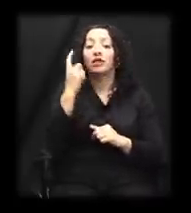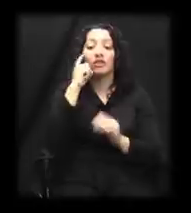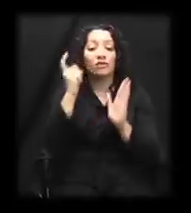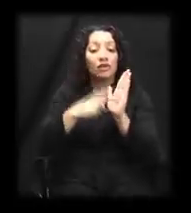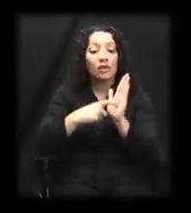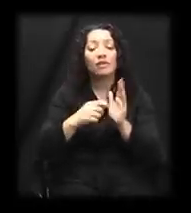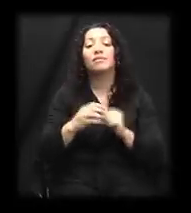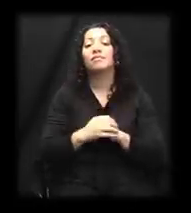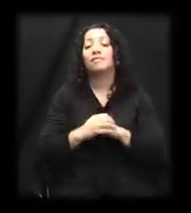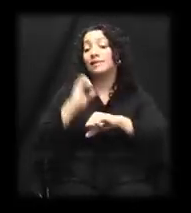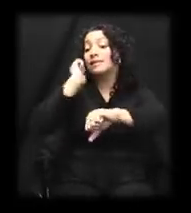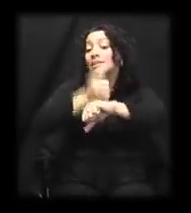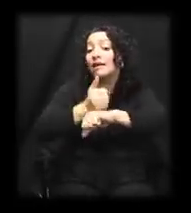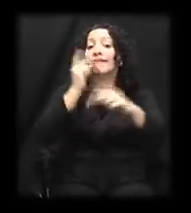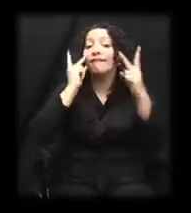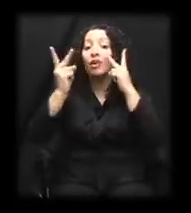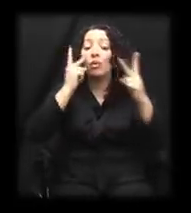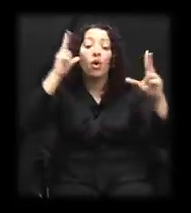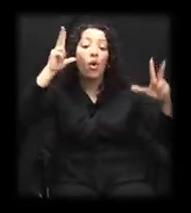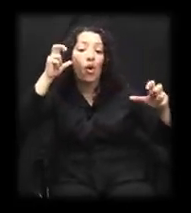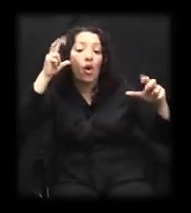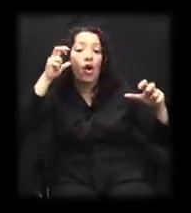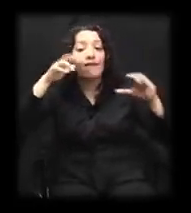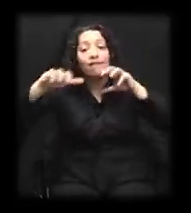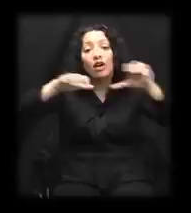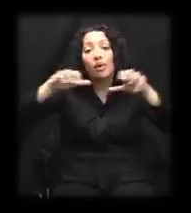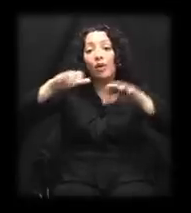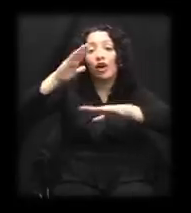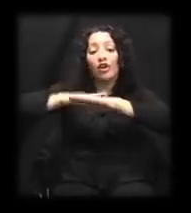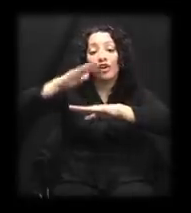Programmable visual audio and vibration alerts.